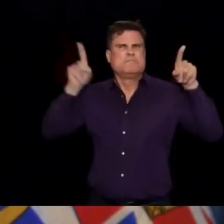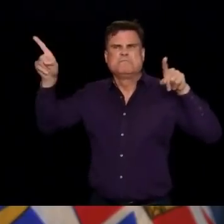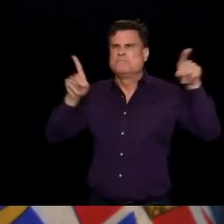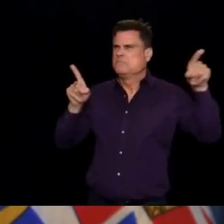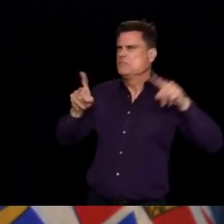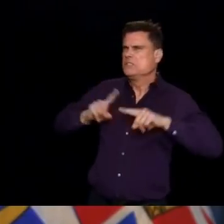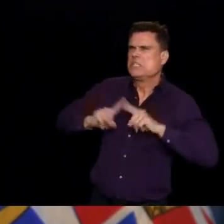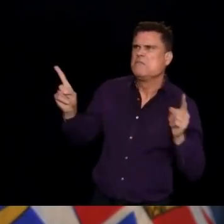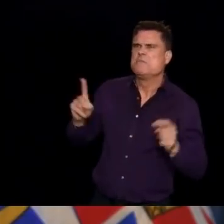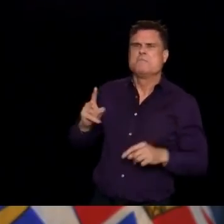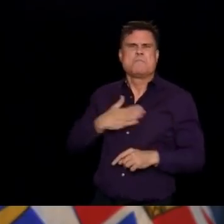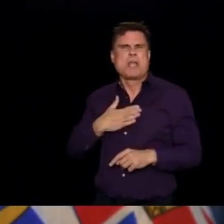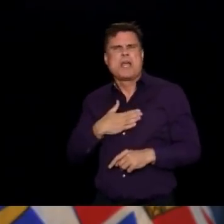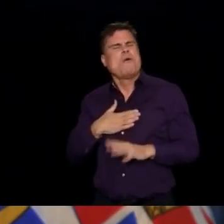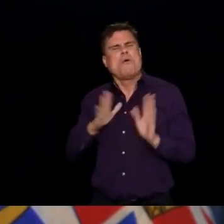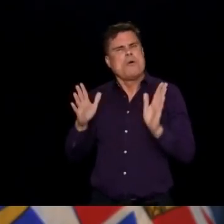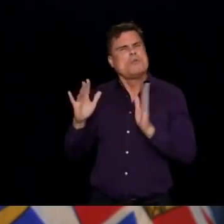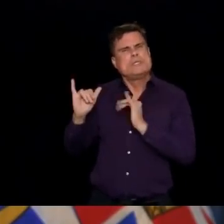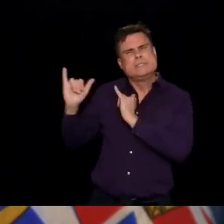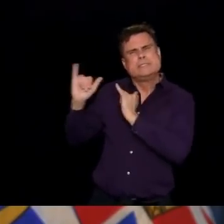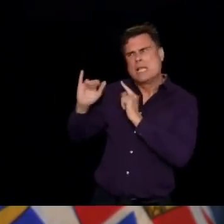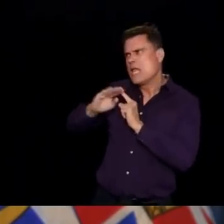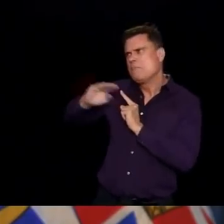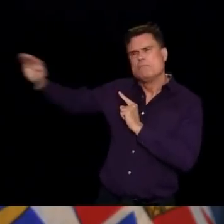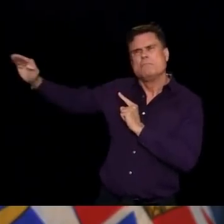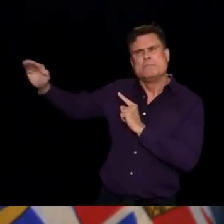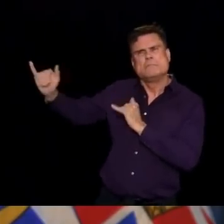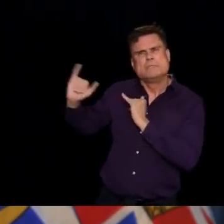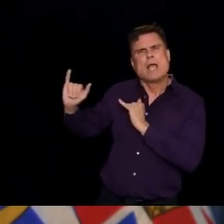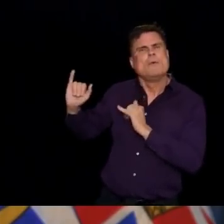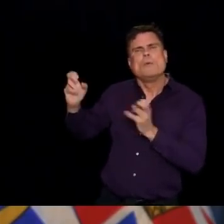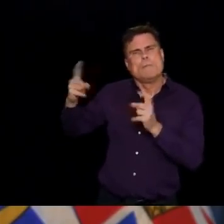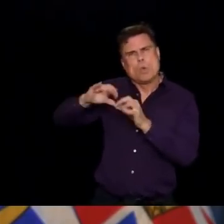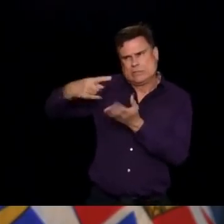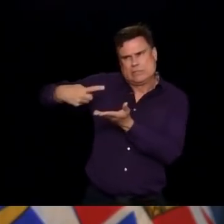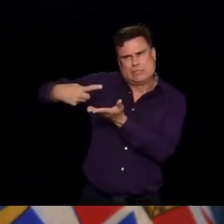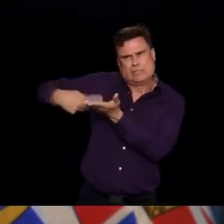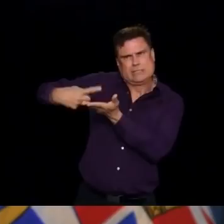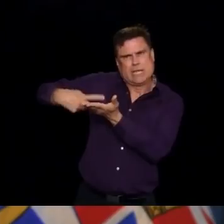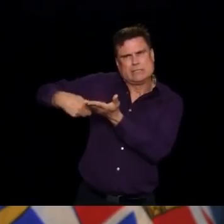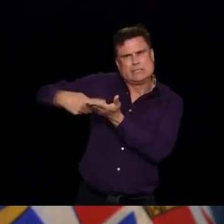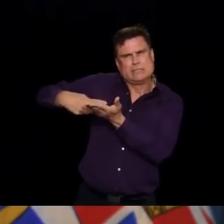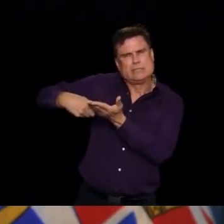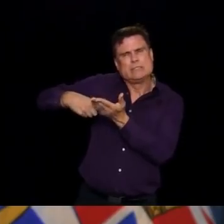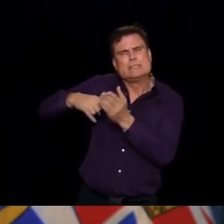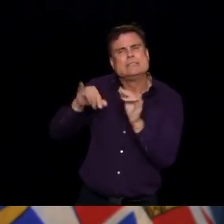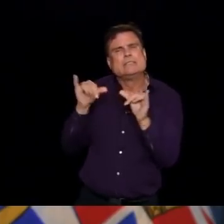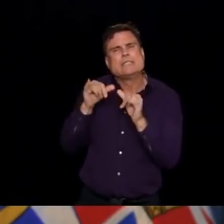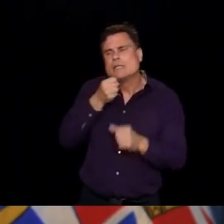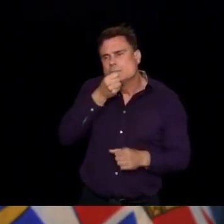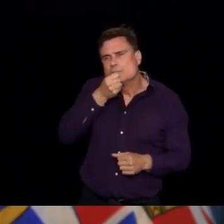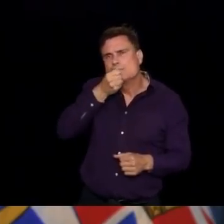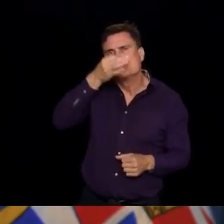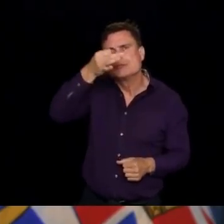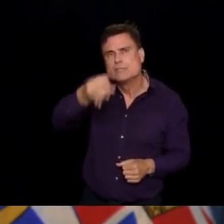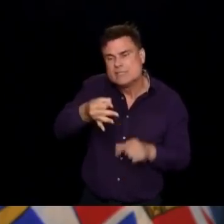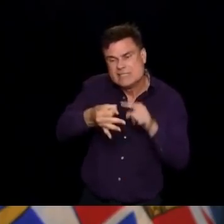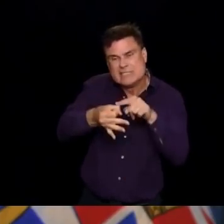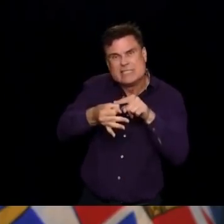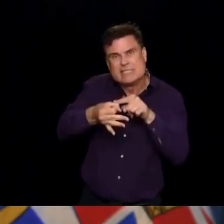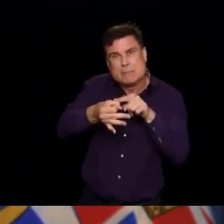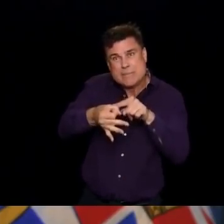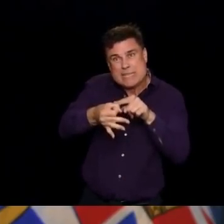to adjust as we're going through the the transmission in our community. the situation that we're in.